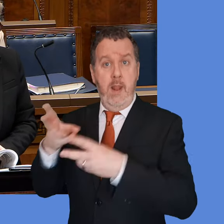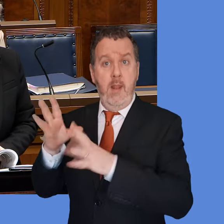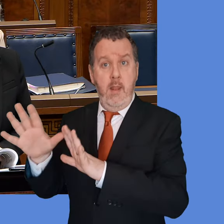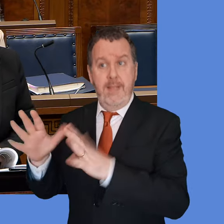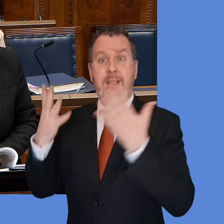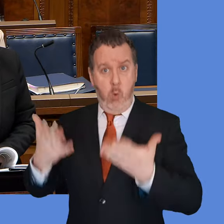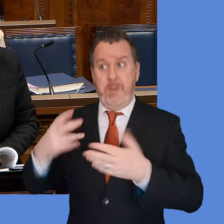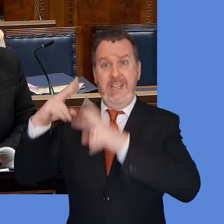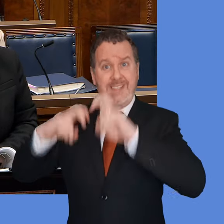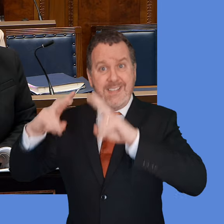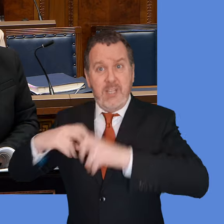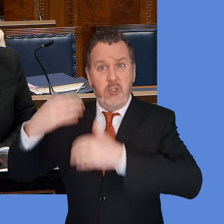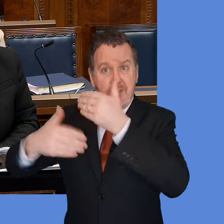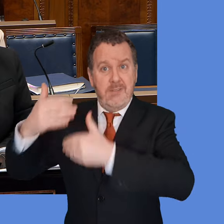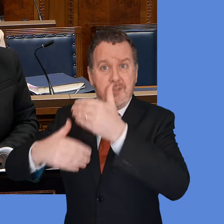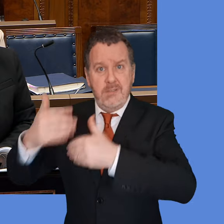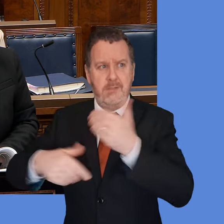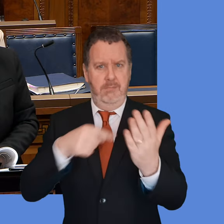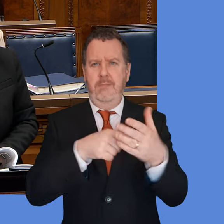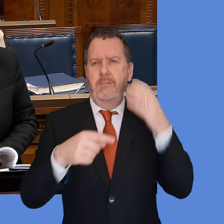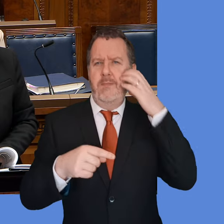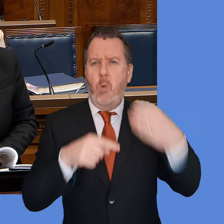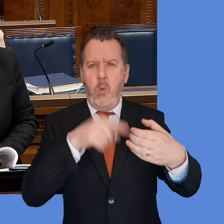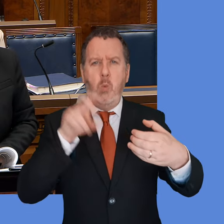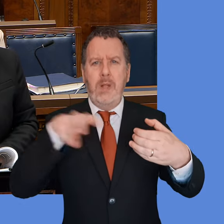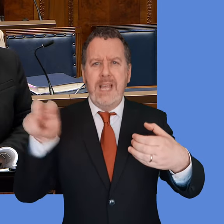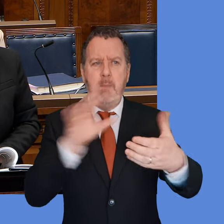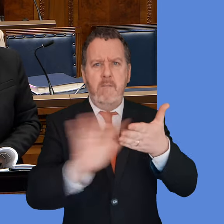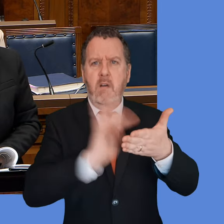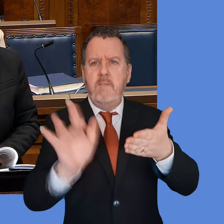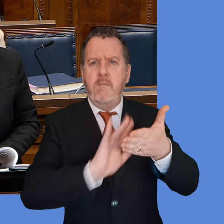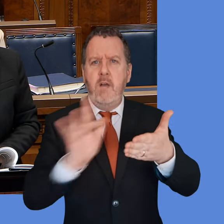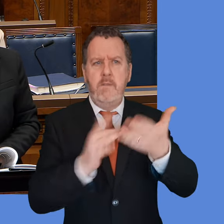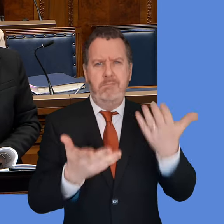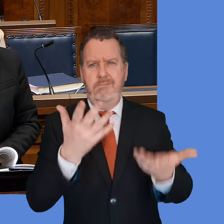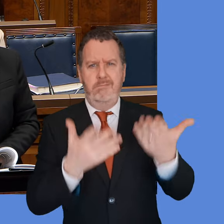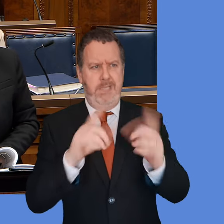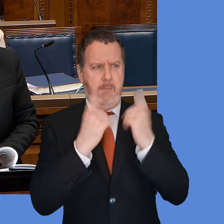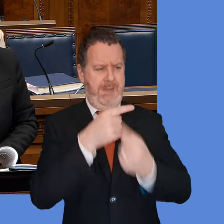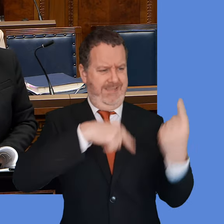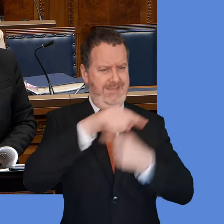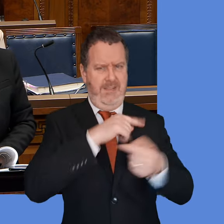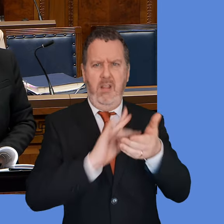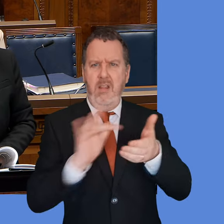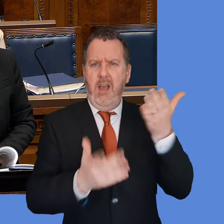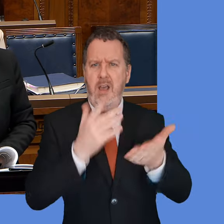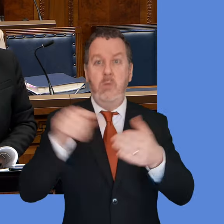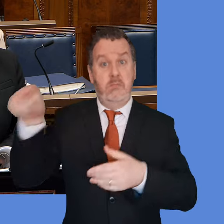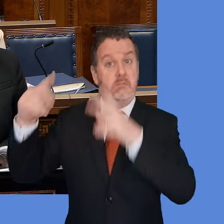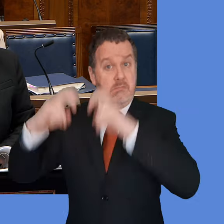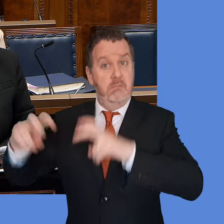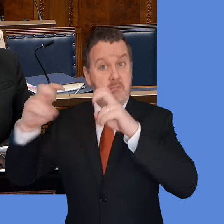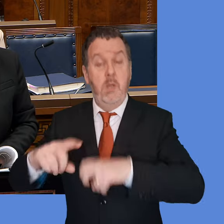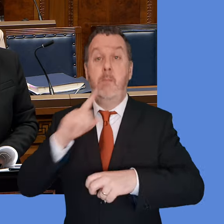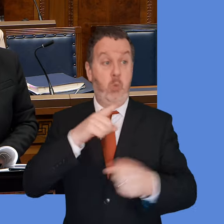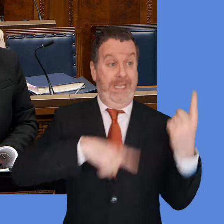we have an investigation underway in terms of how data was wiped from WhatsApp messages or from devices in general in the department, but I